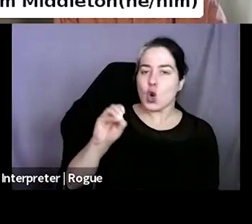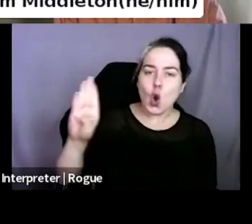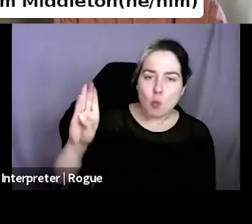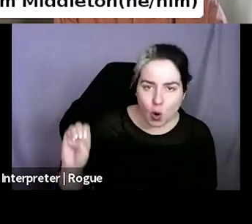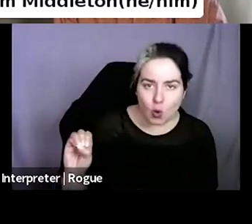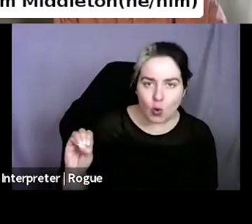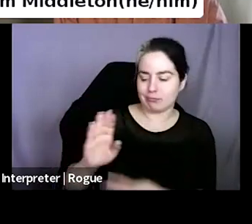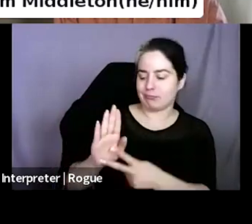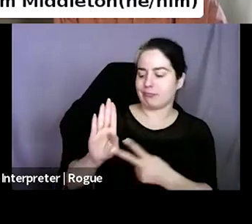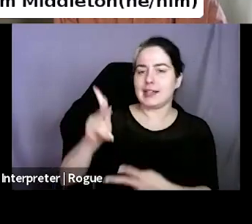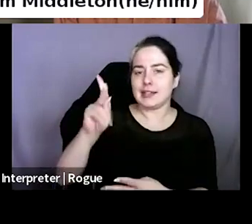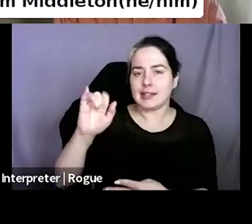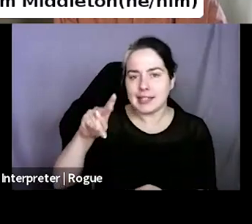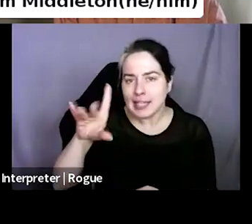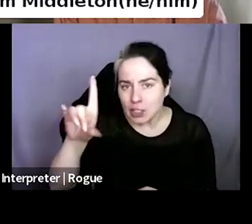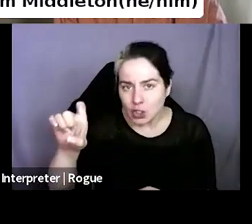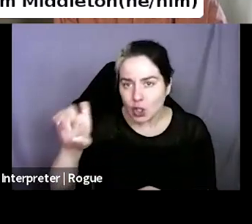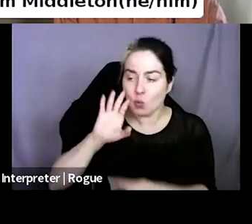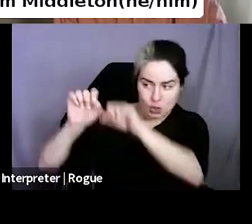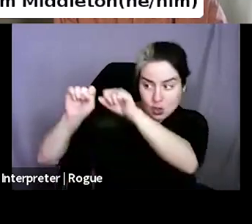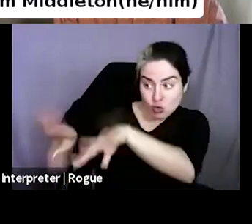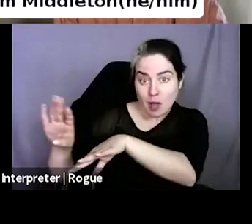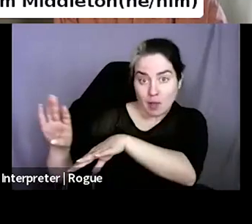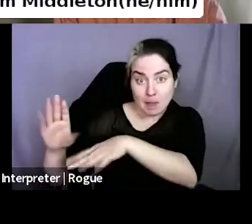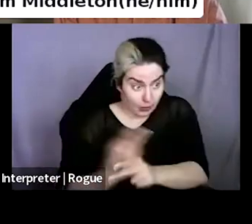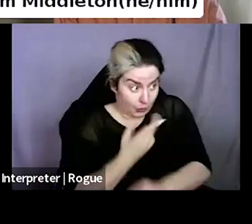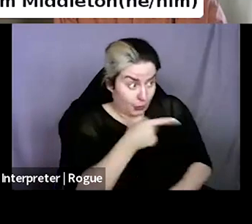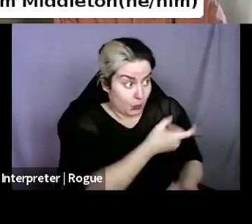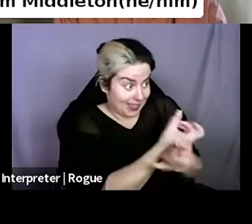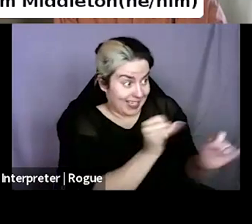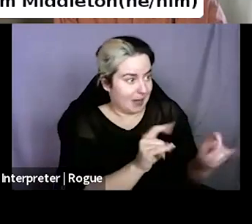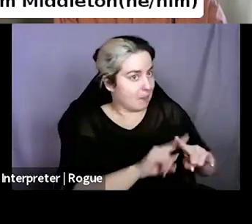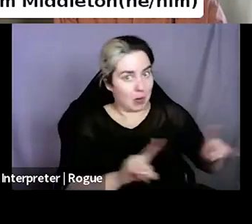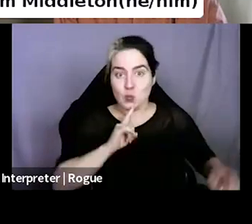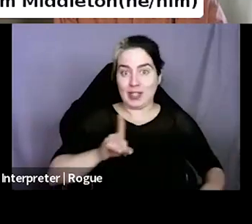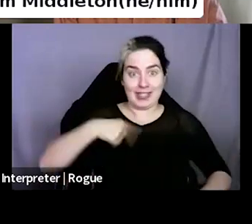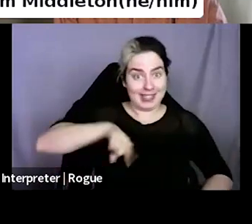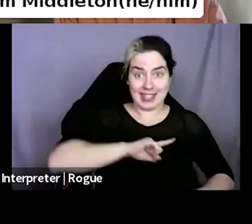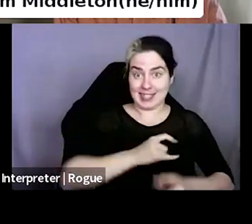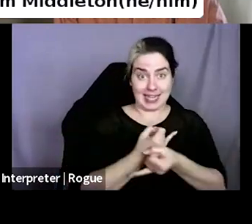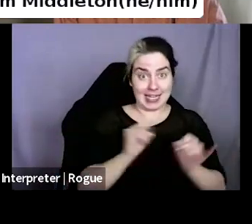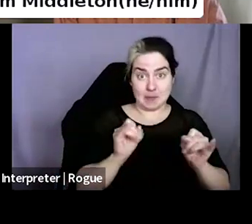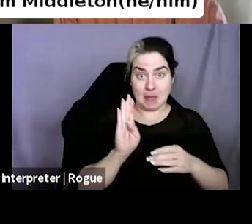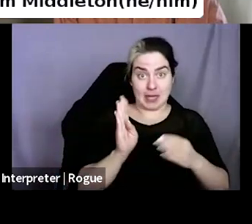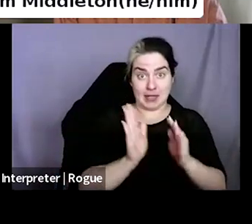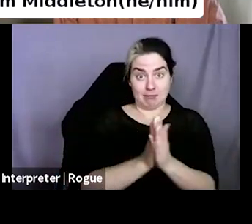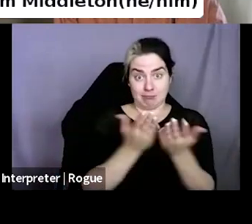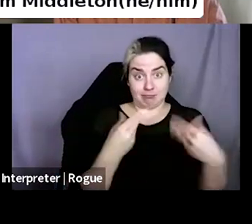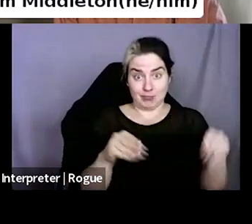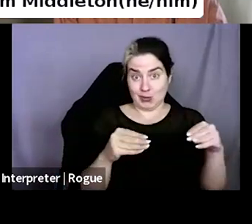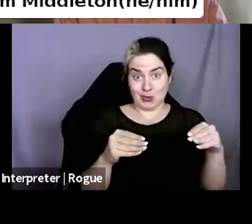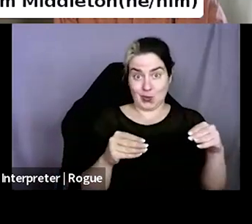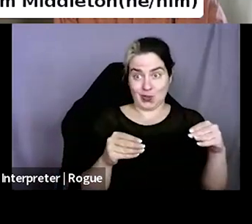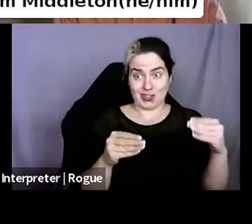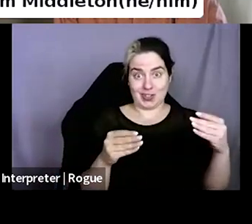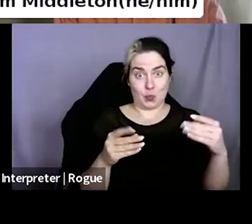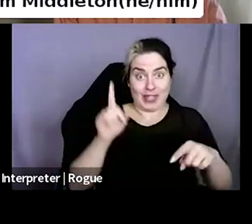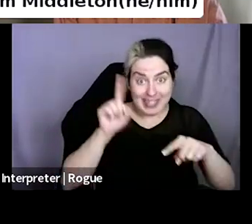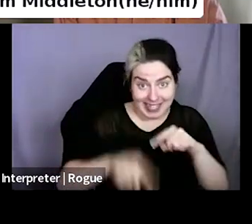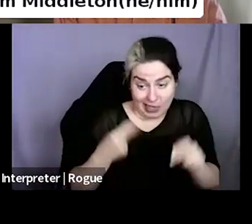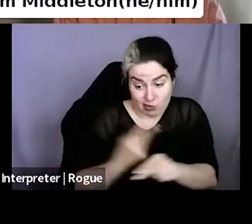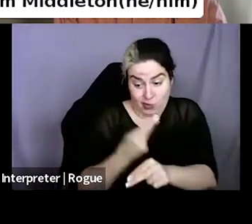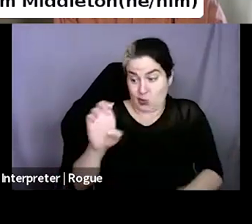to that. Um, but Indies are effectively locked out of what is now a quarter of the book